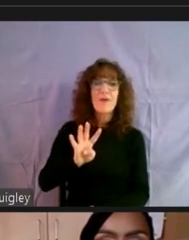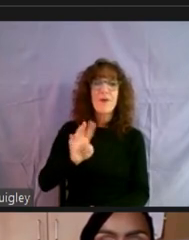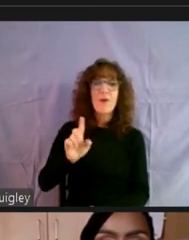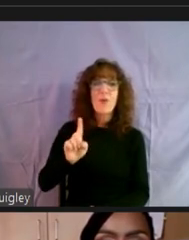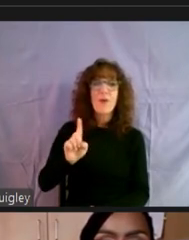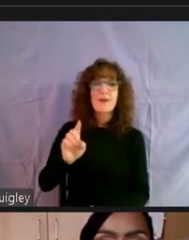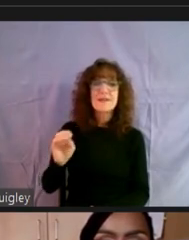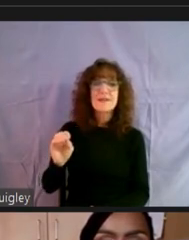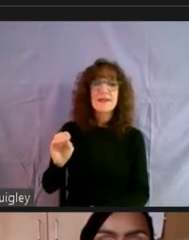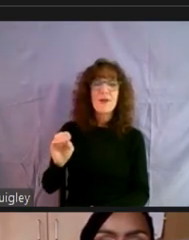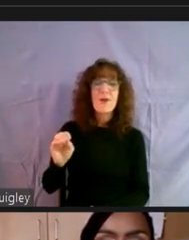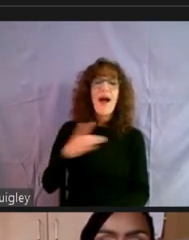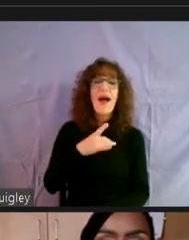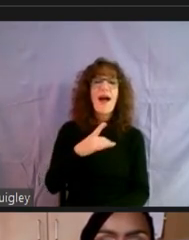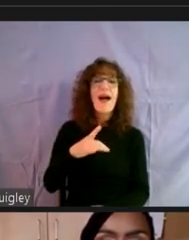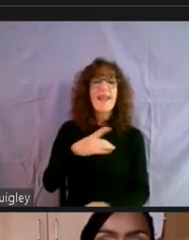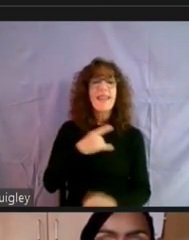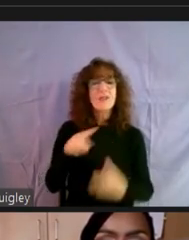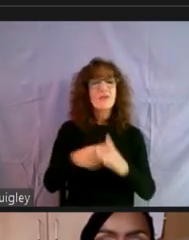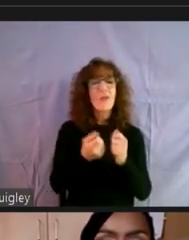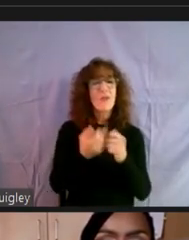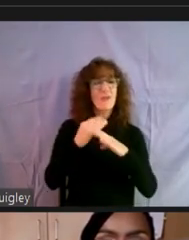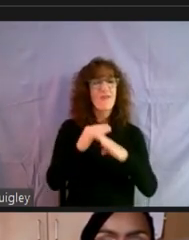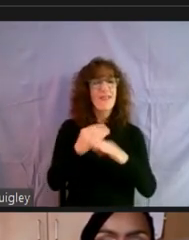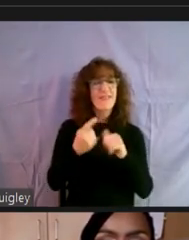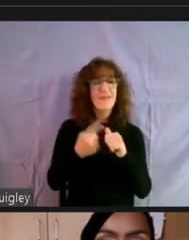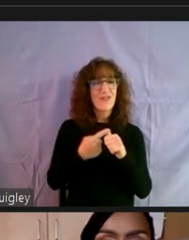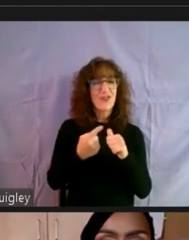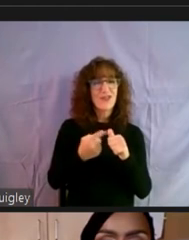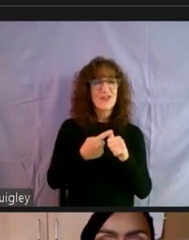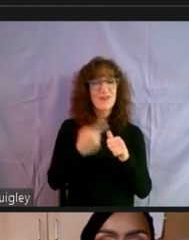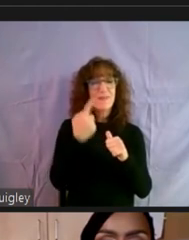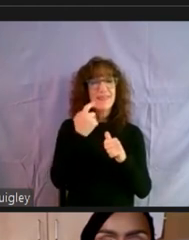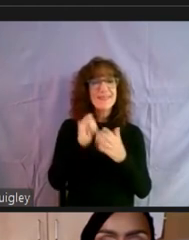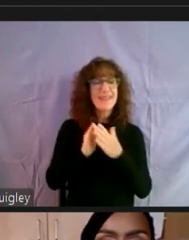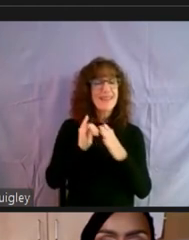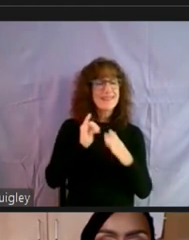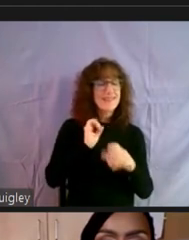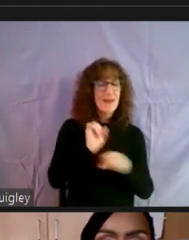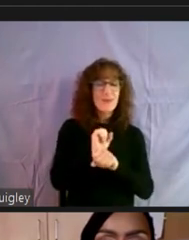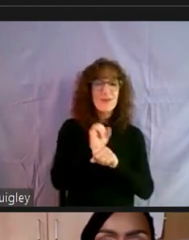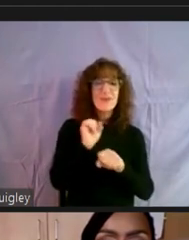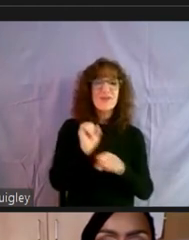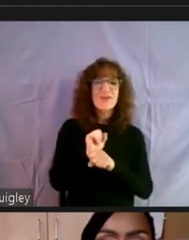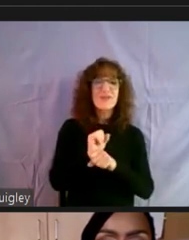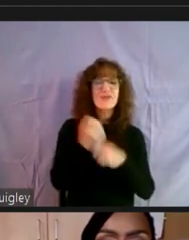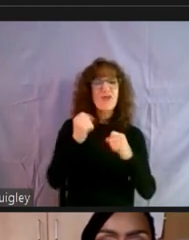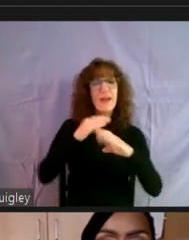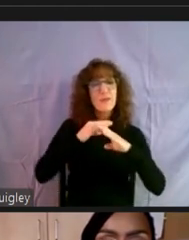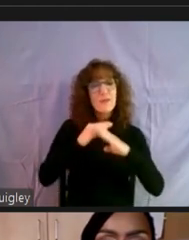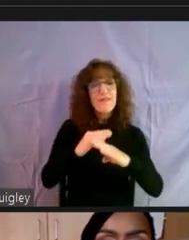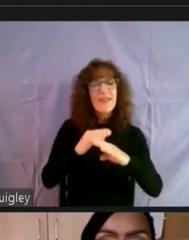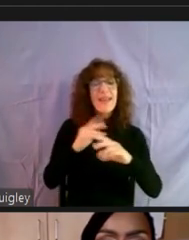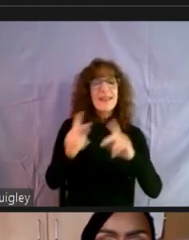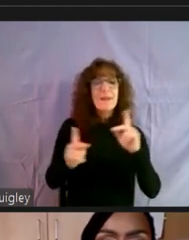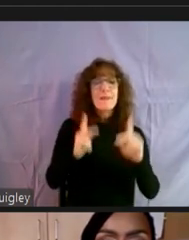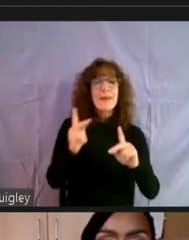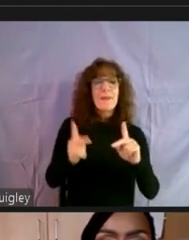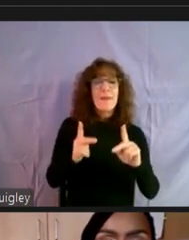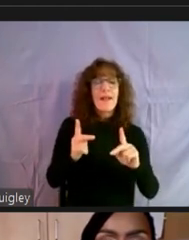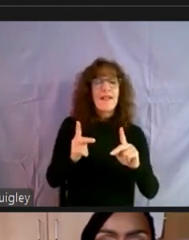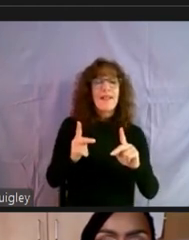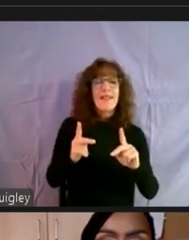so I always like to start with the preventive pieces, um, because that's really our efforts. Our effort is to prevent persons from,